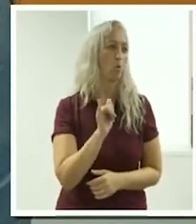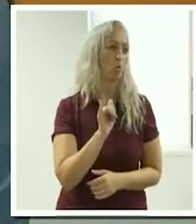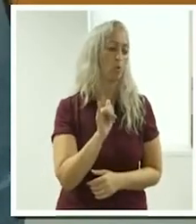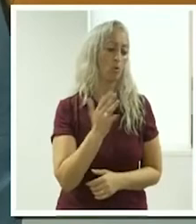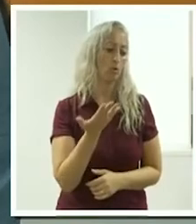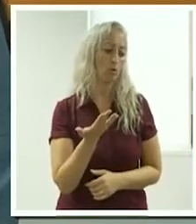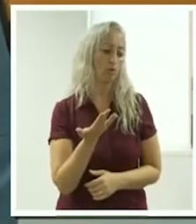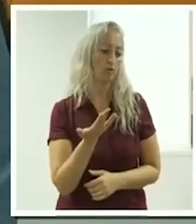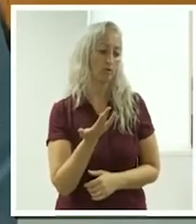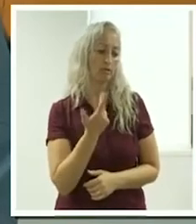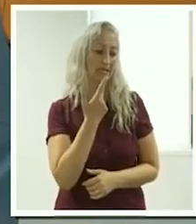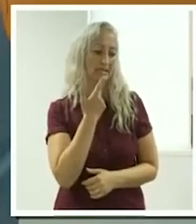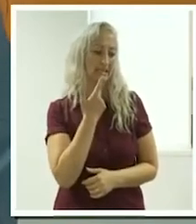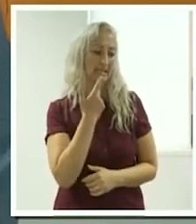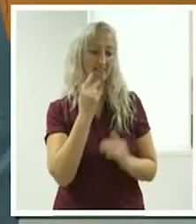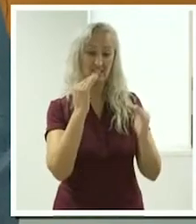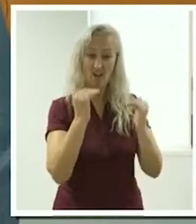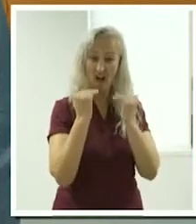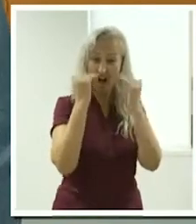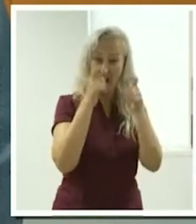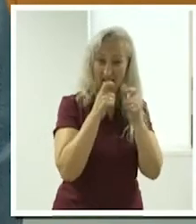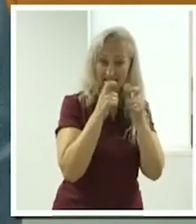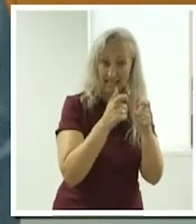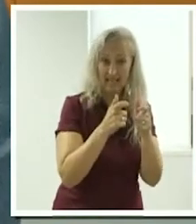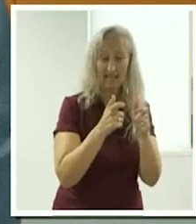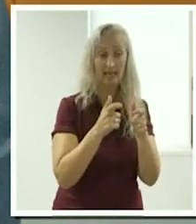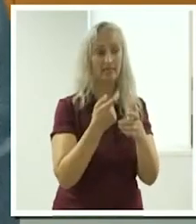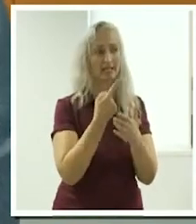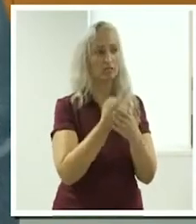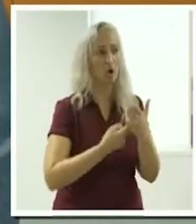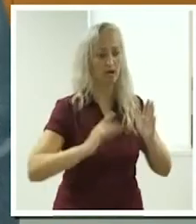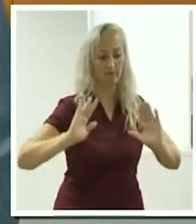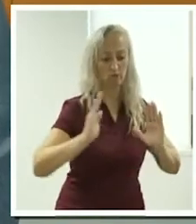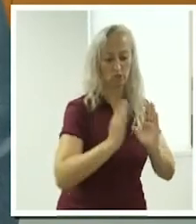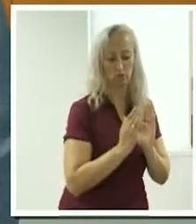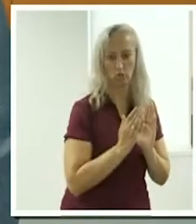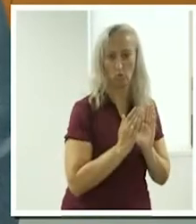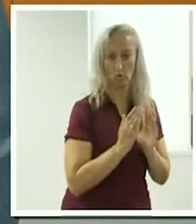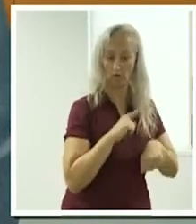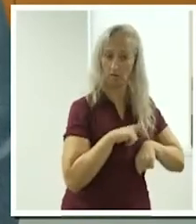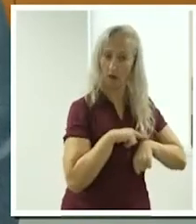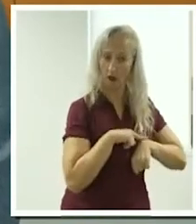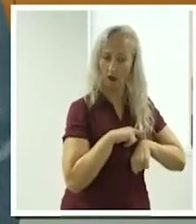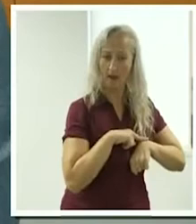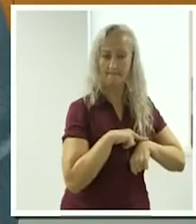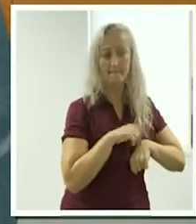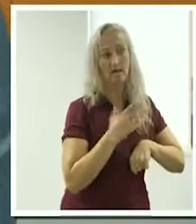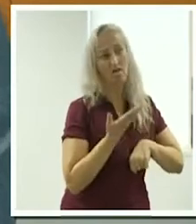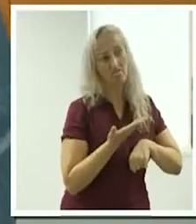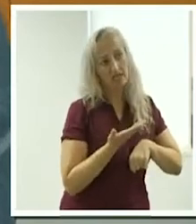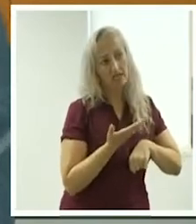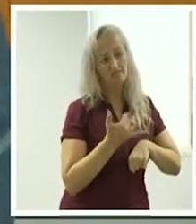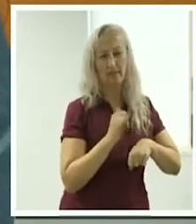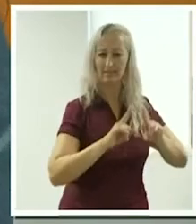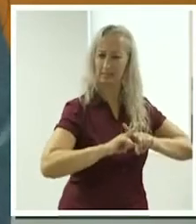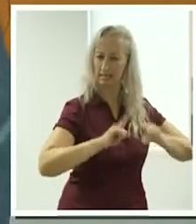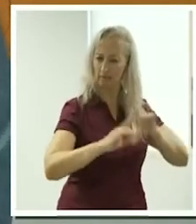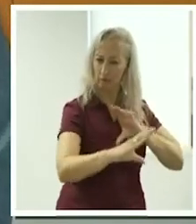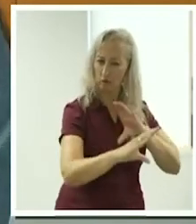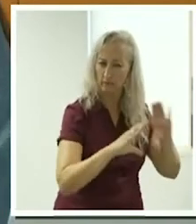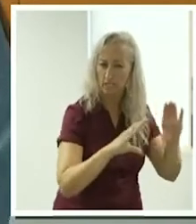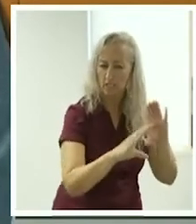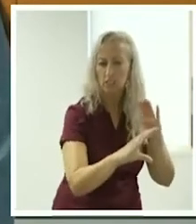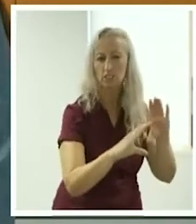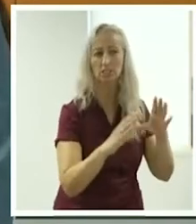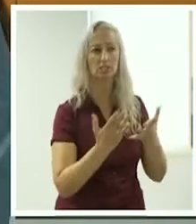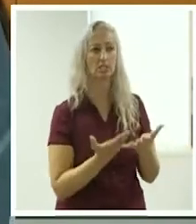like as a high care that's only going to be for a short service of time, then perhaps that's when